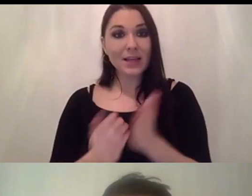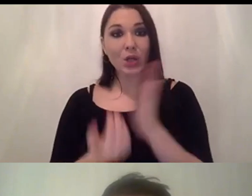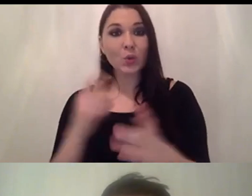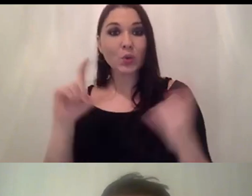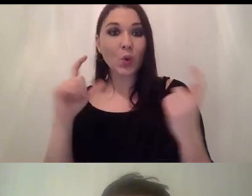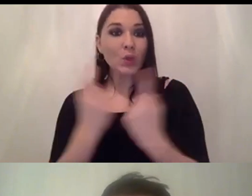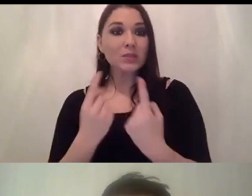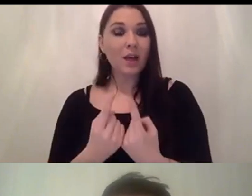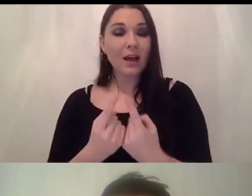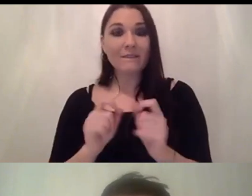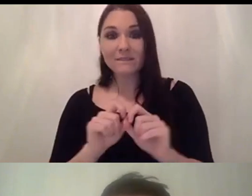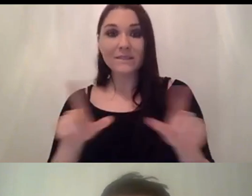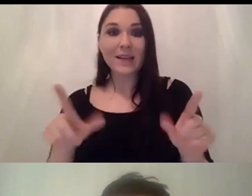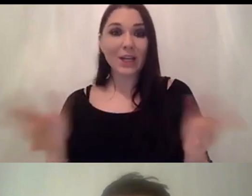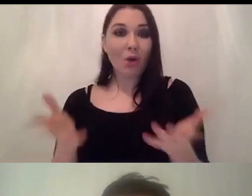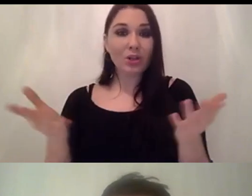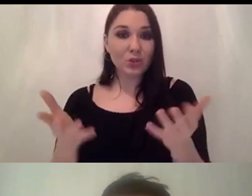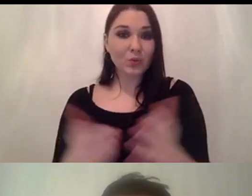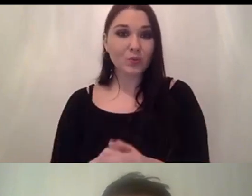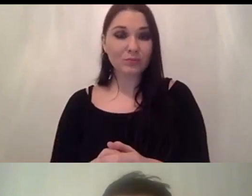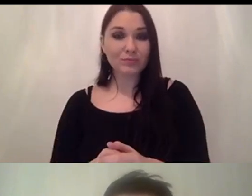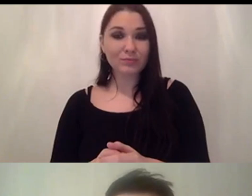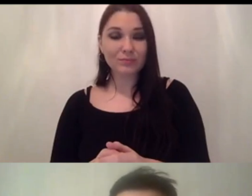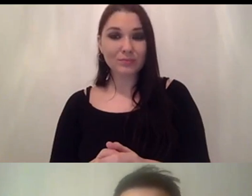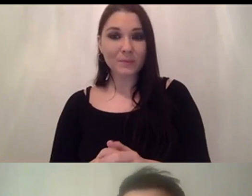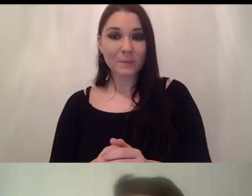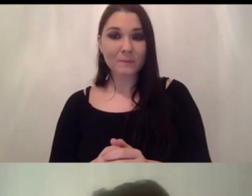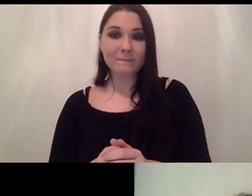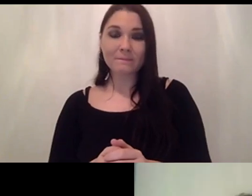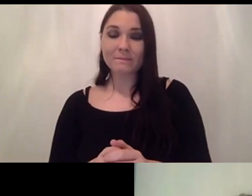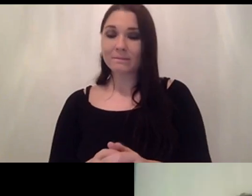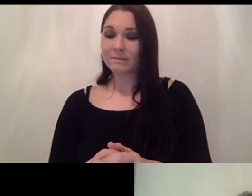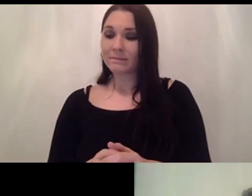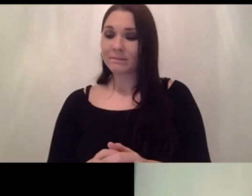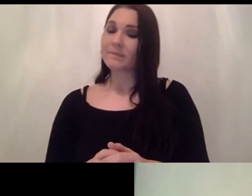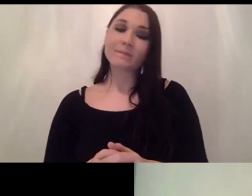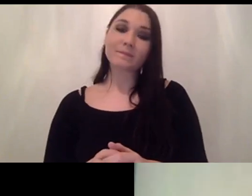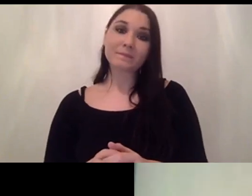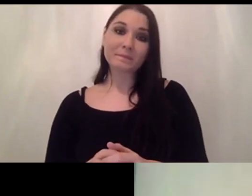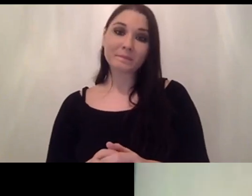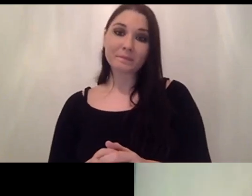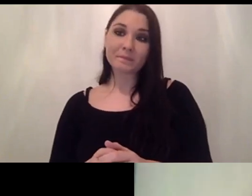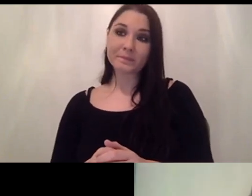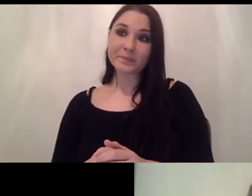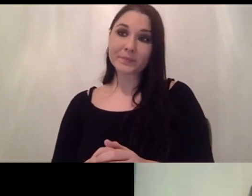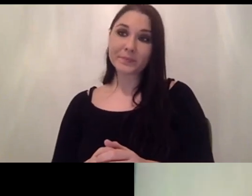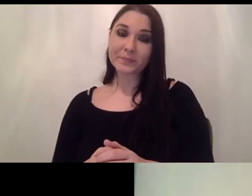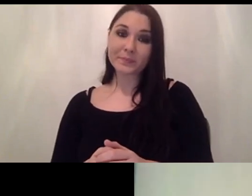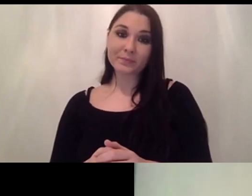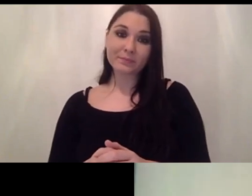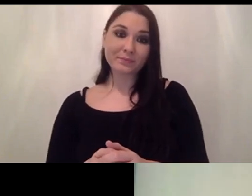i can just encourage you to do that i totally agree with jan